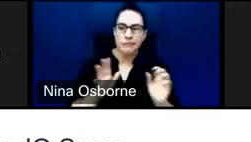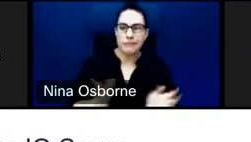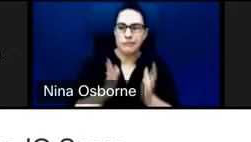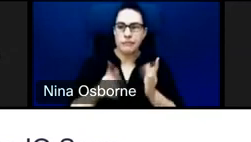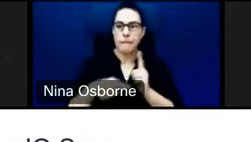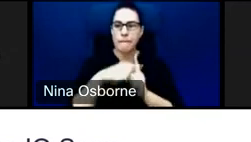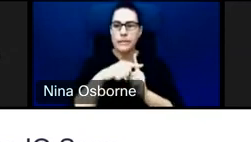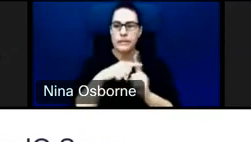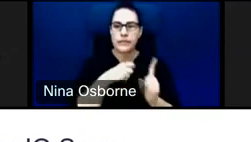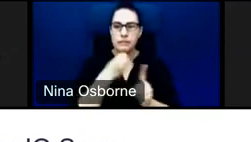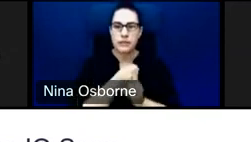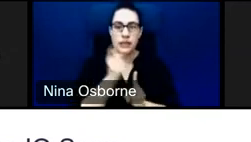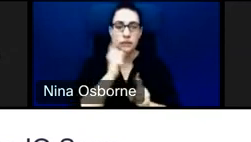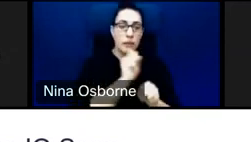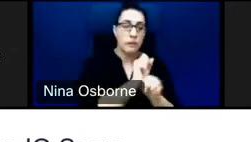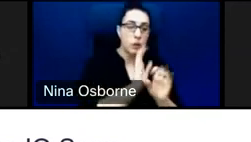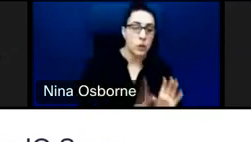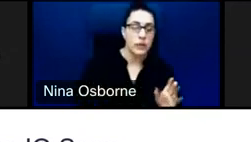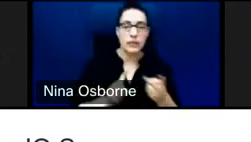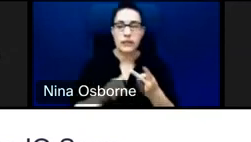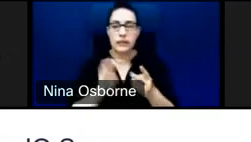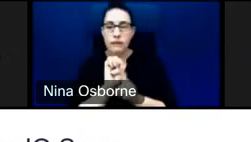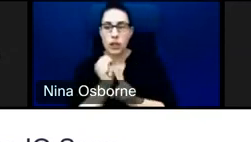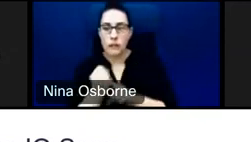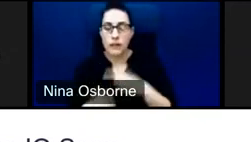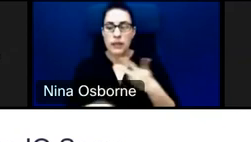for employees, the environment, and or local communities.